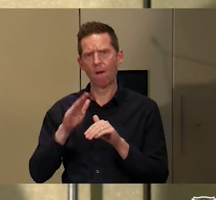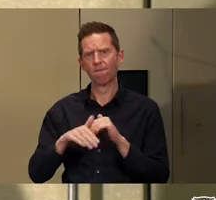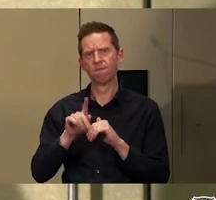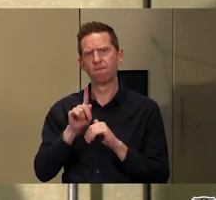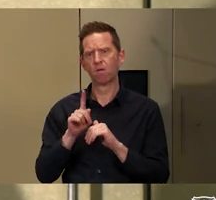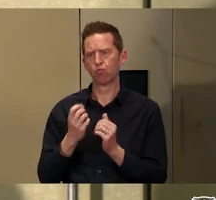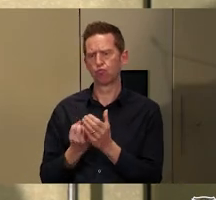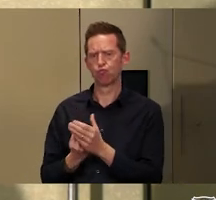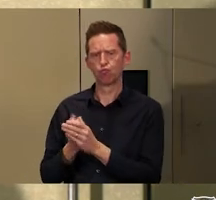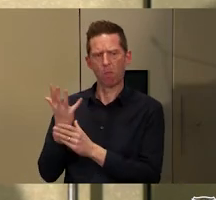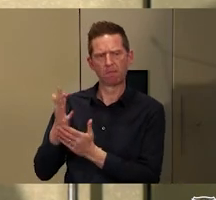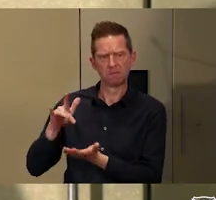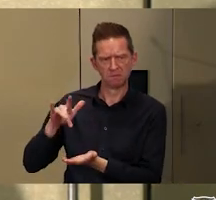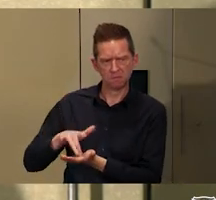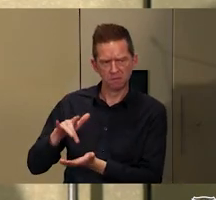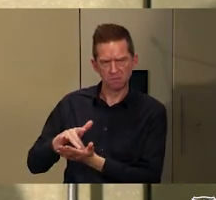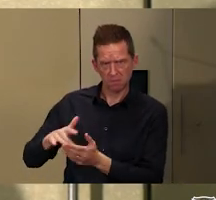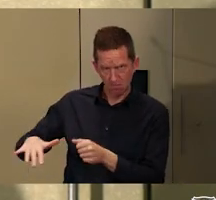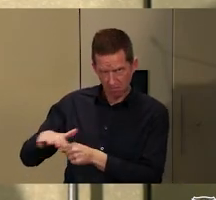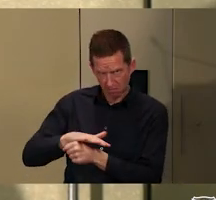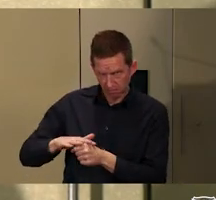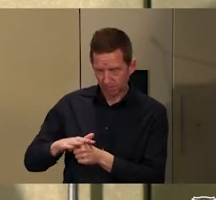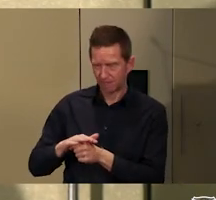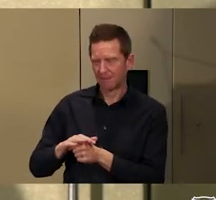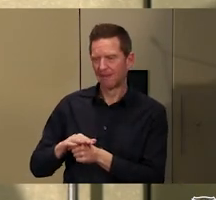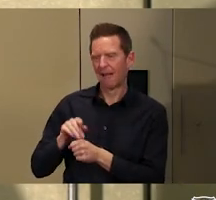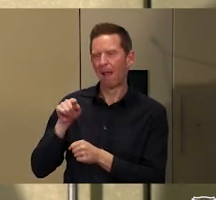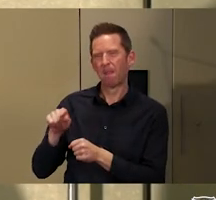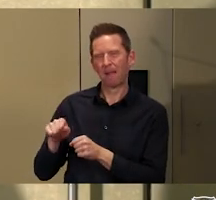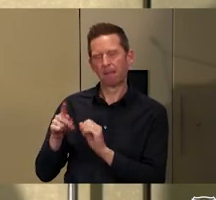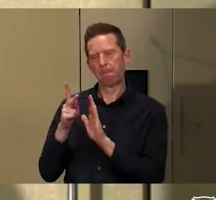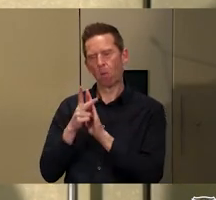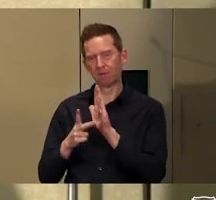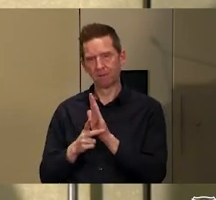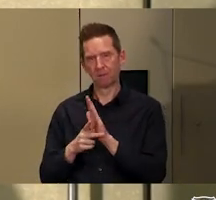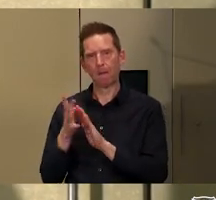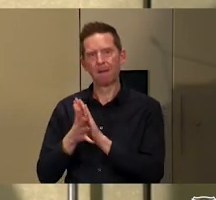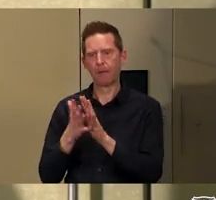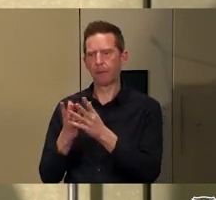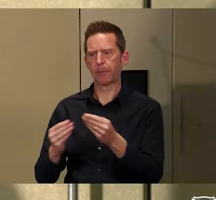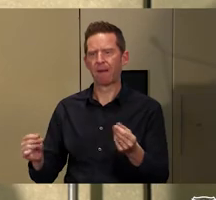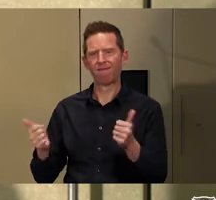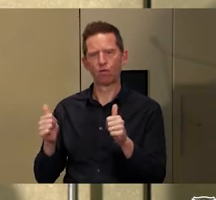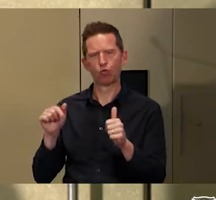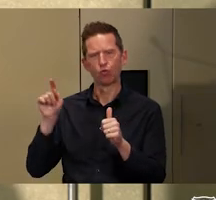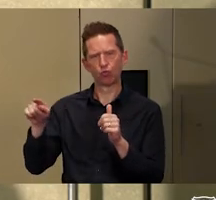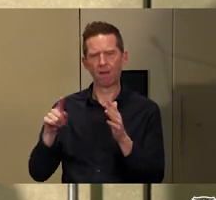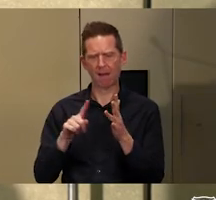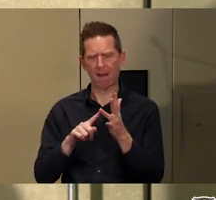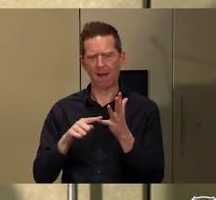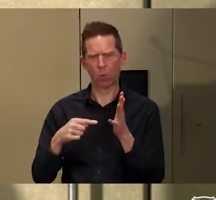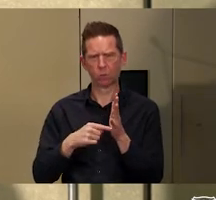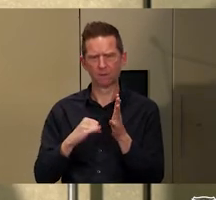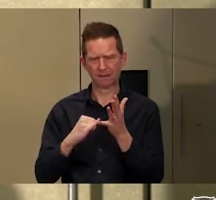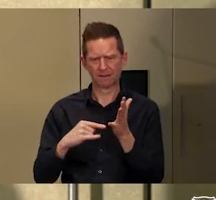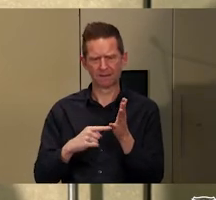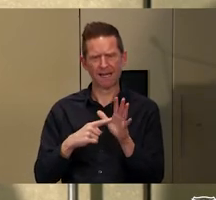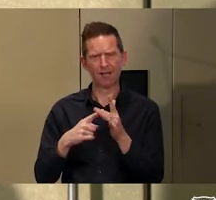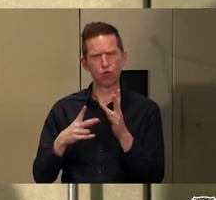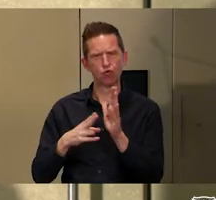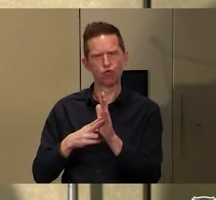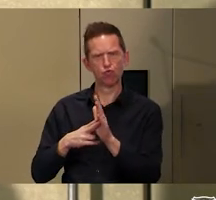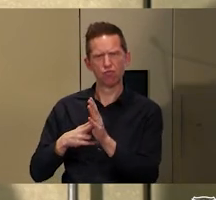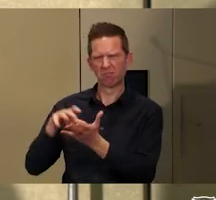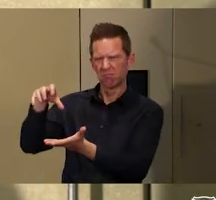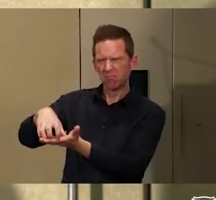centres, where their policy meant the end of outstations essentially. And I think that's